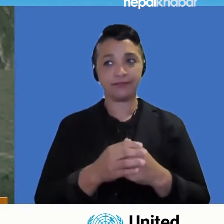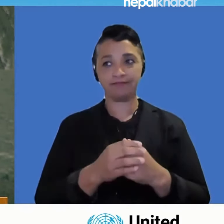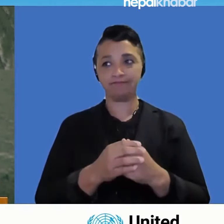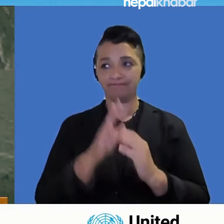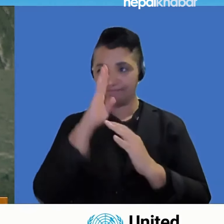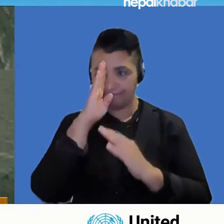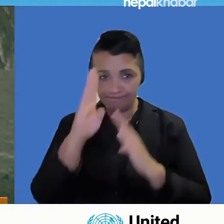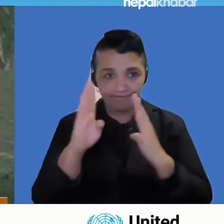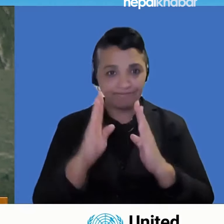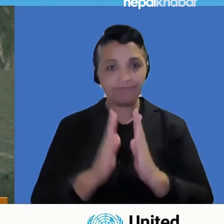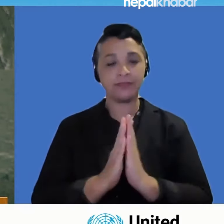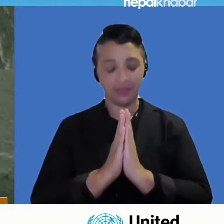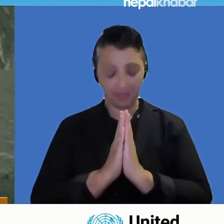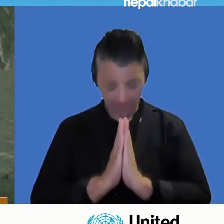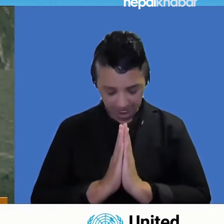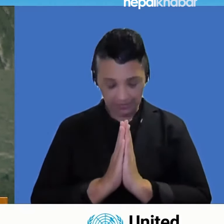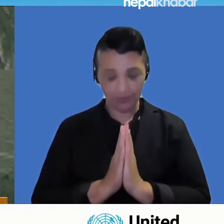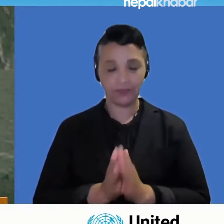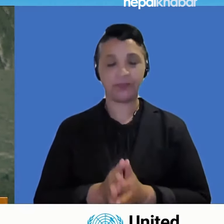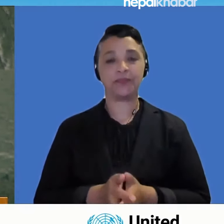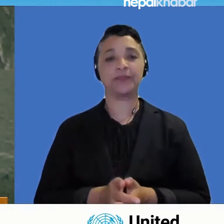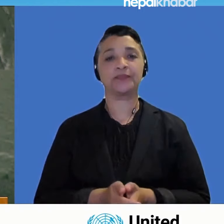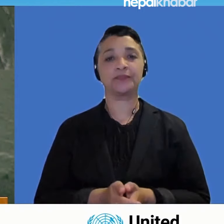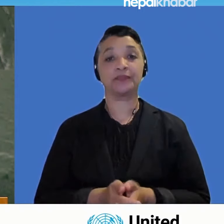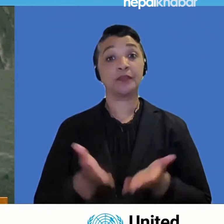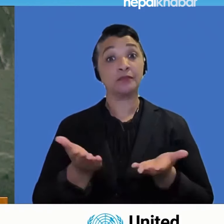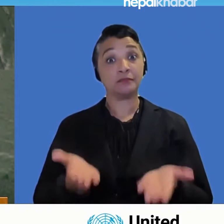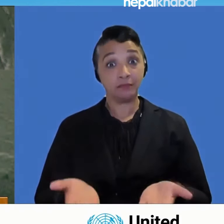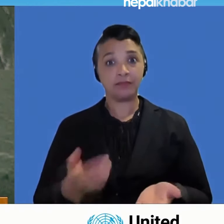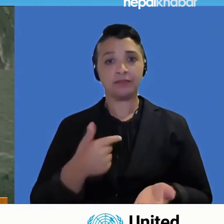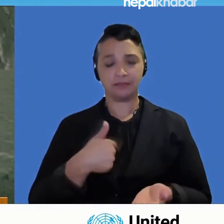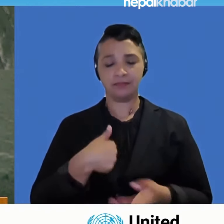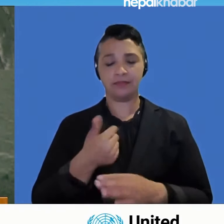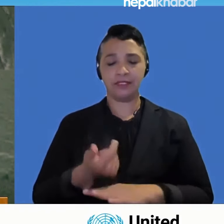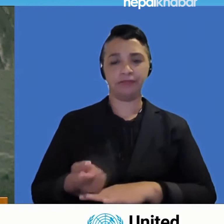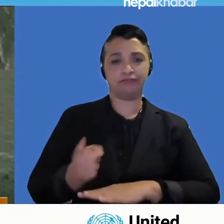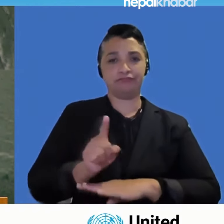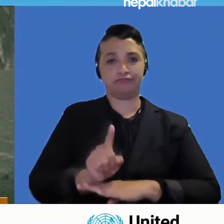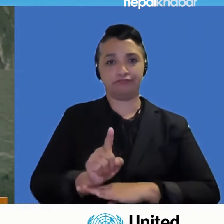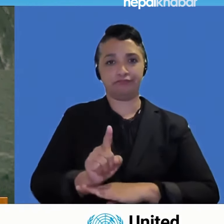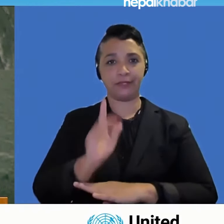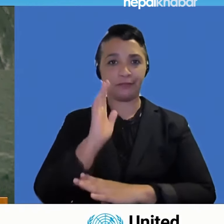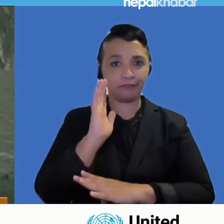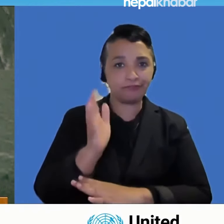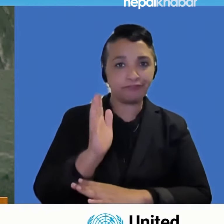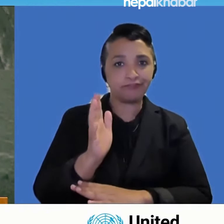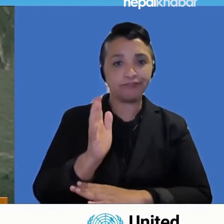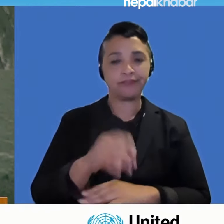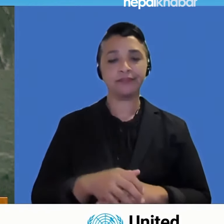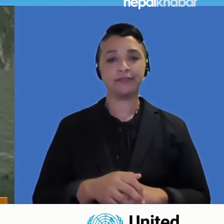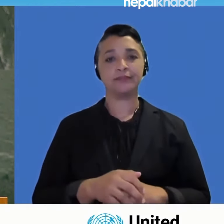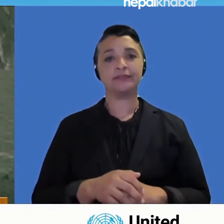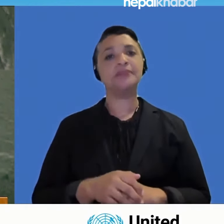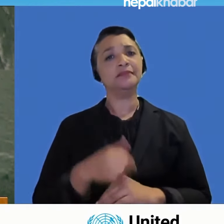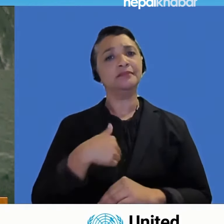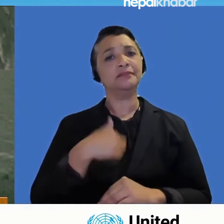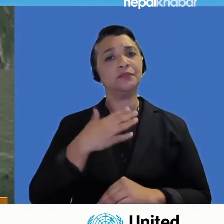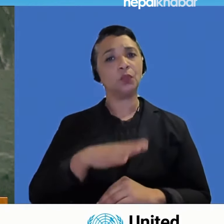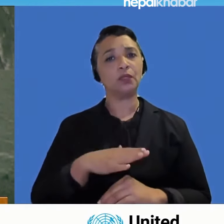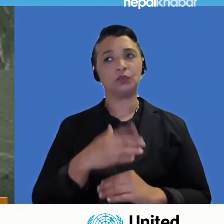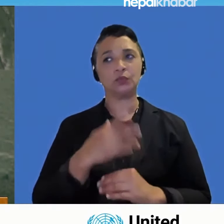I am deeply honoured to deliver this statement. As Chair of the group of the least developed countries,